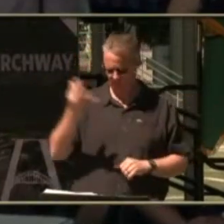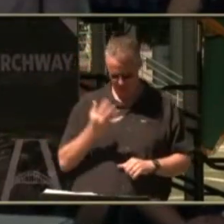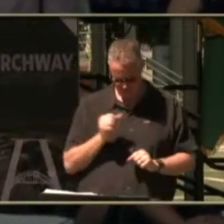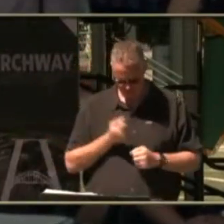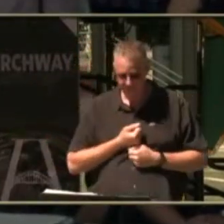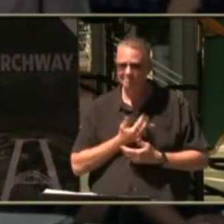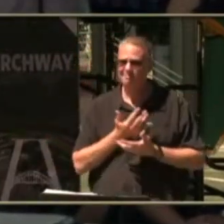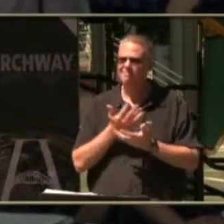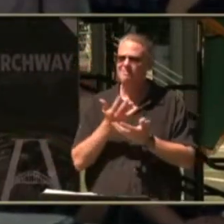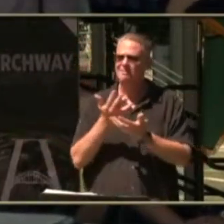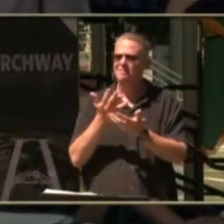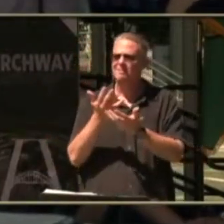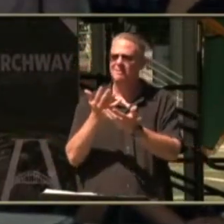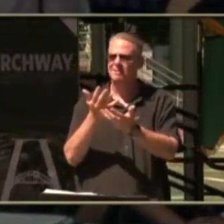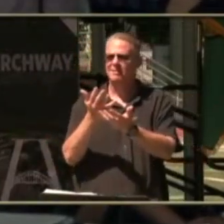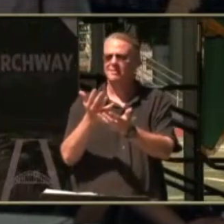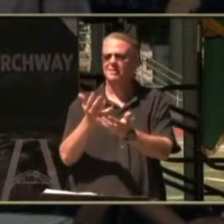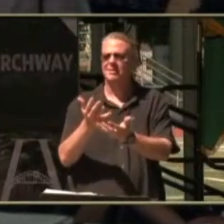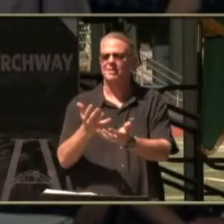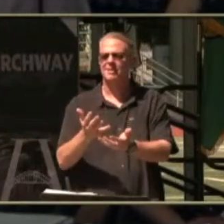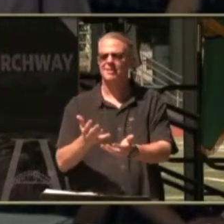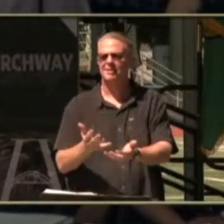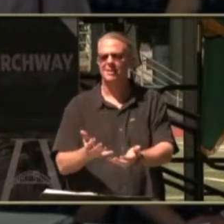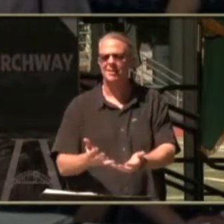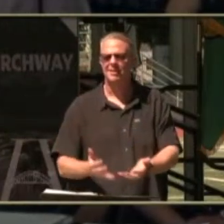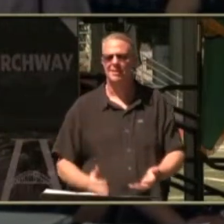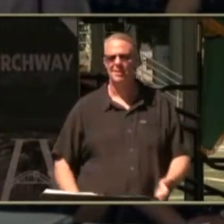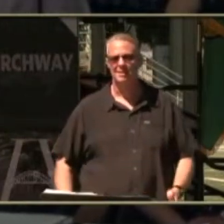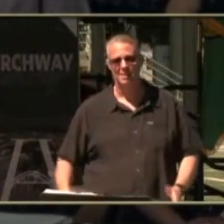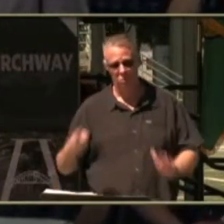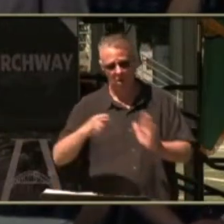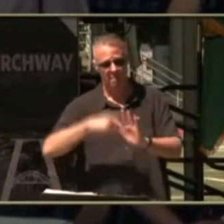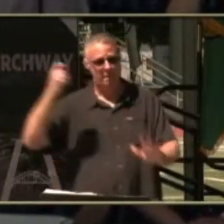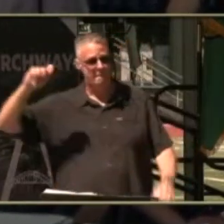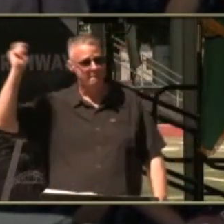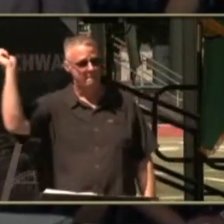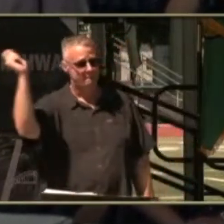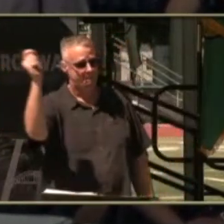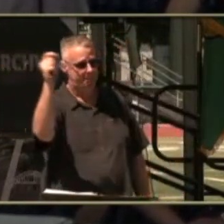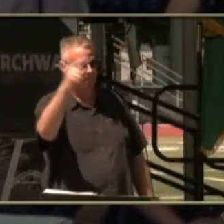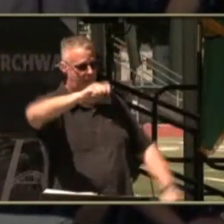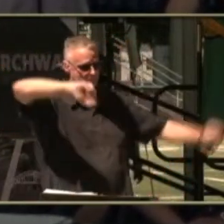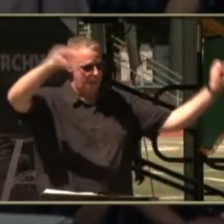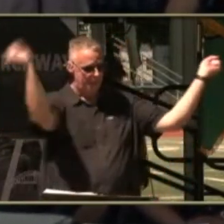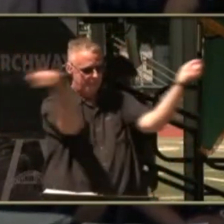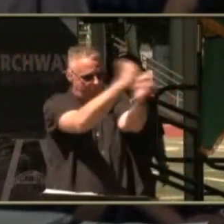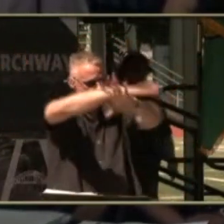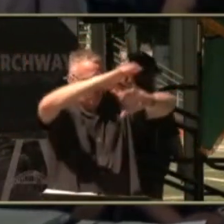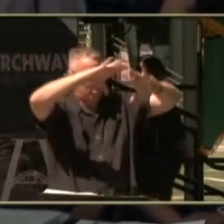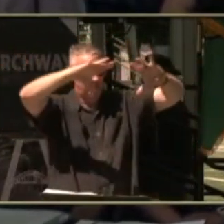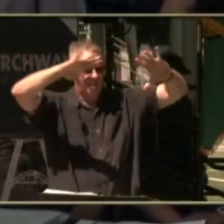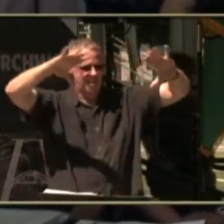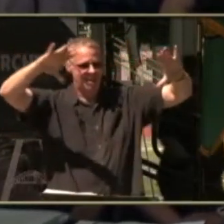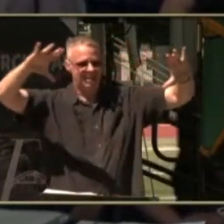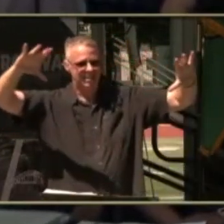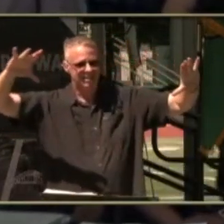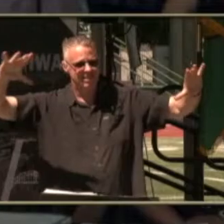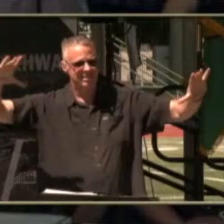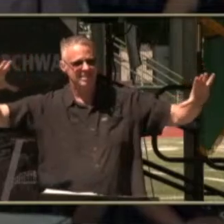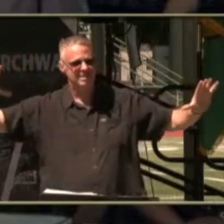open i might only have one match but i can make an explosion